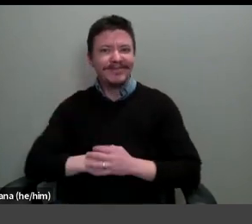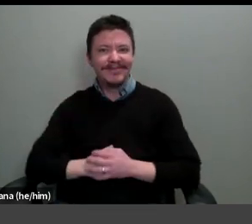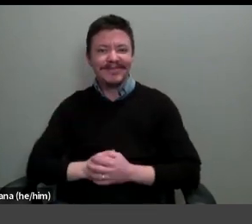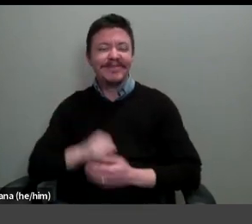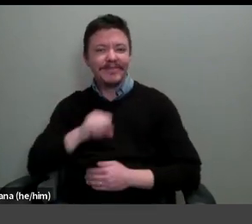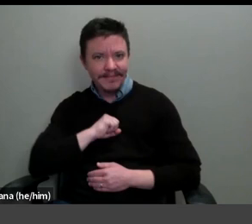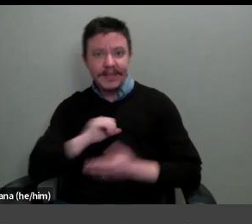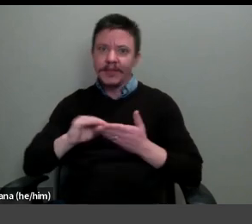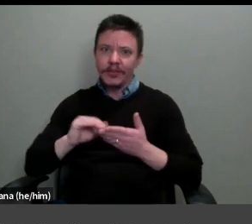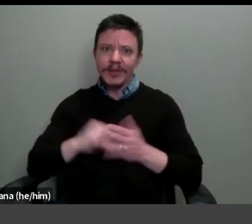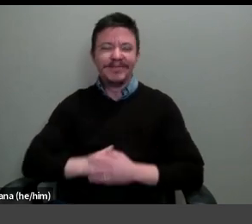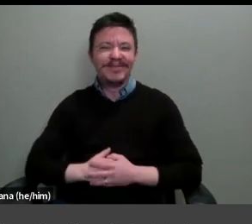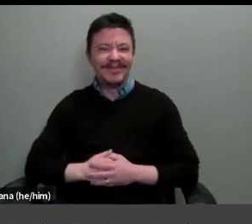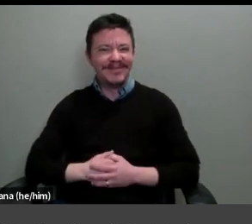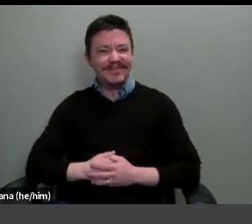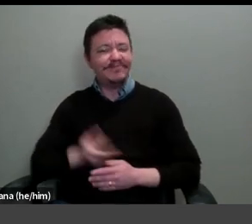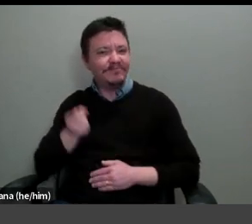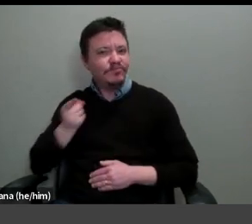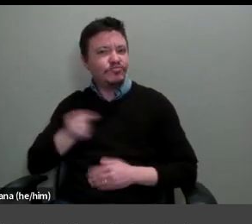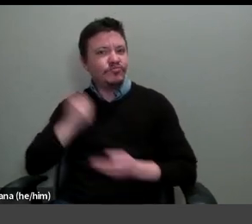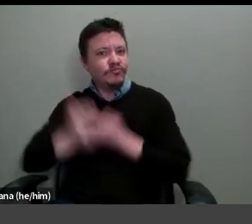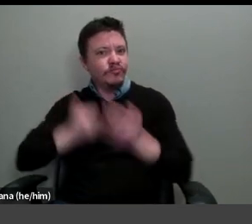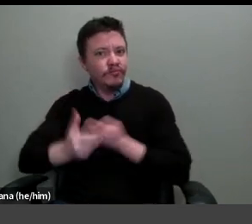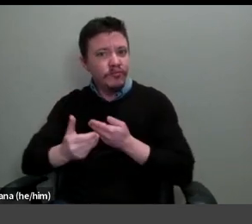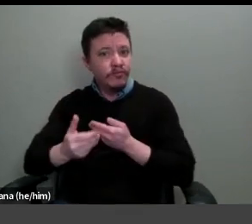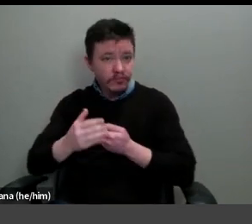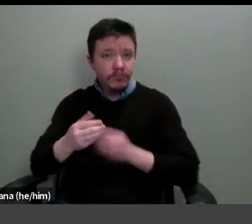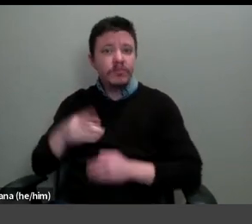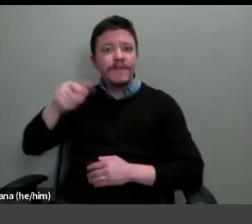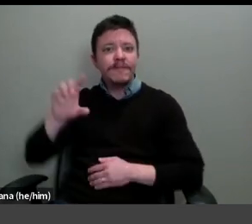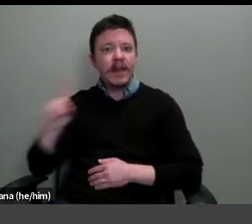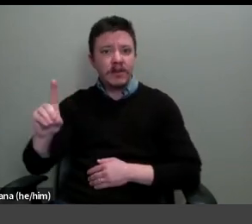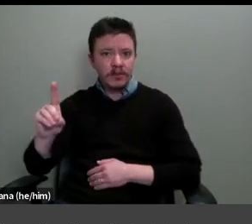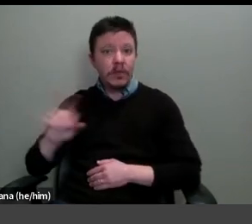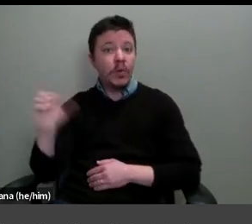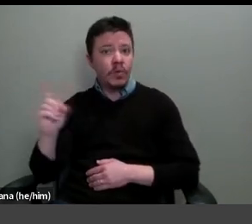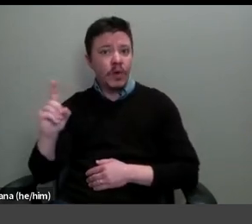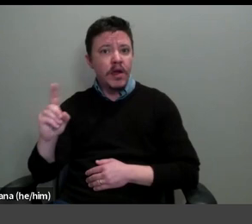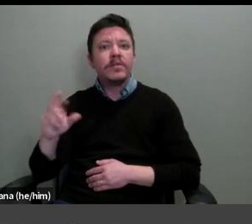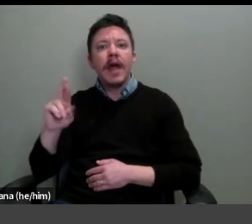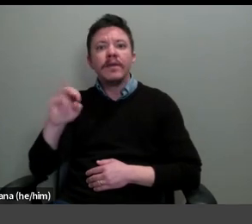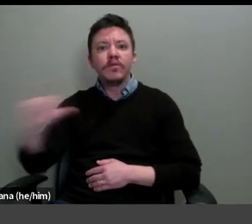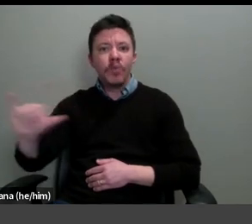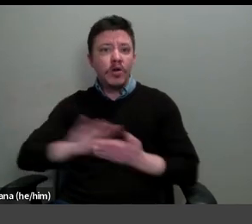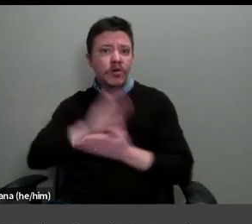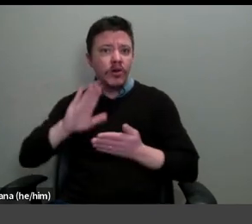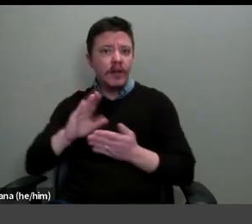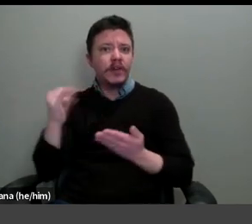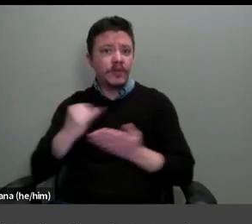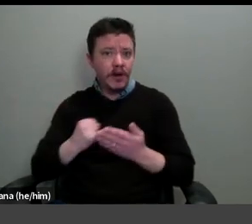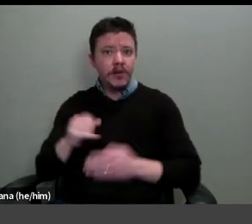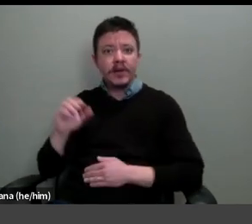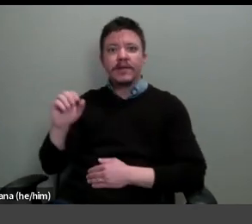Excuse me. She proceeded to a postdoctoral research fellowship at the Royal College of Art and Victoria and Albert